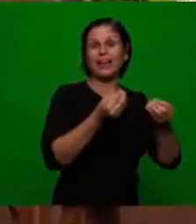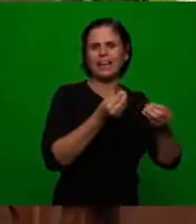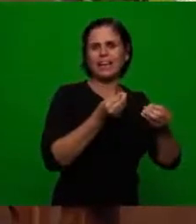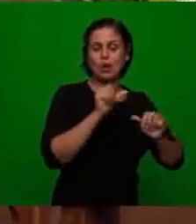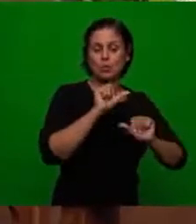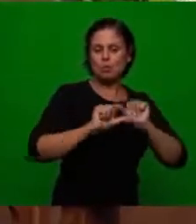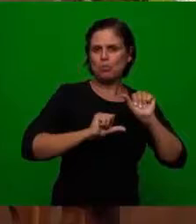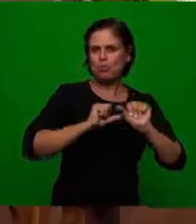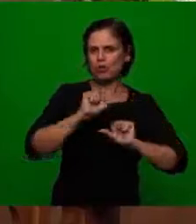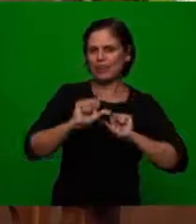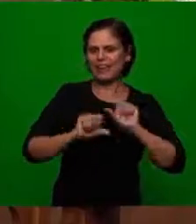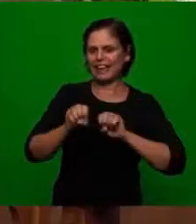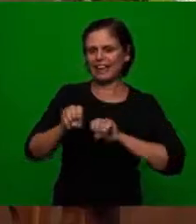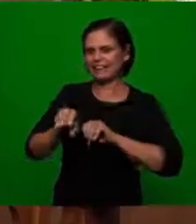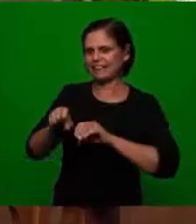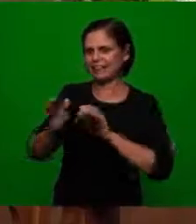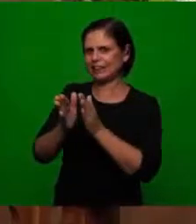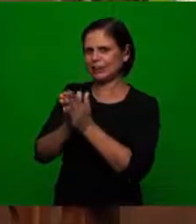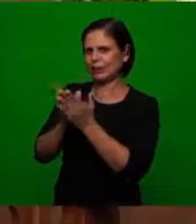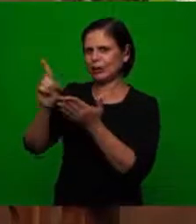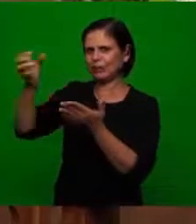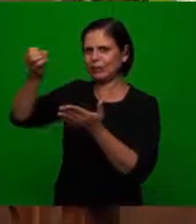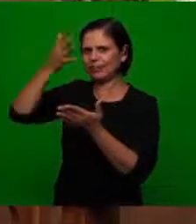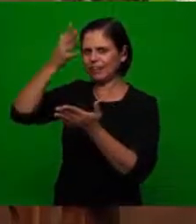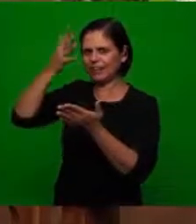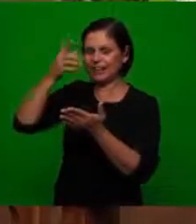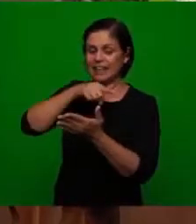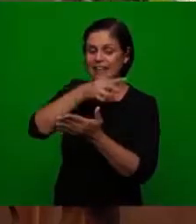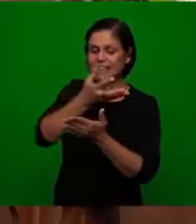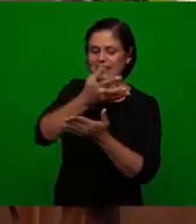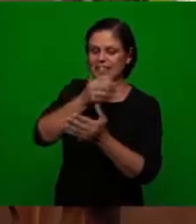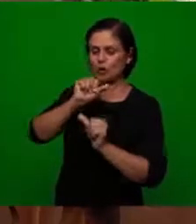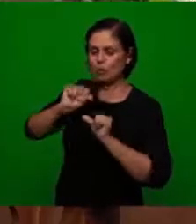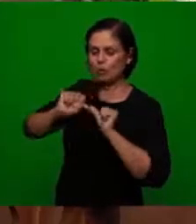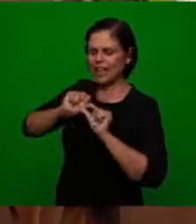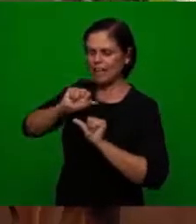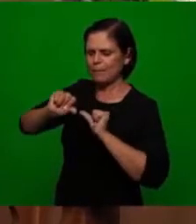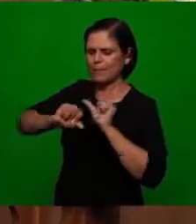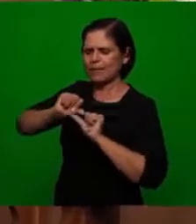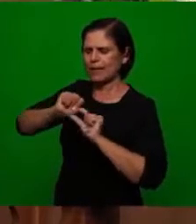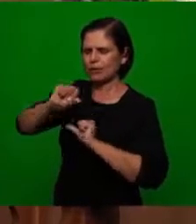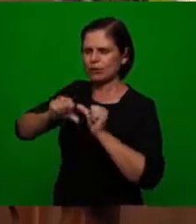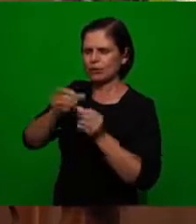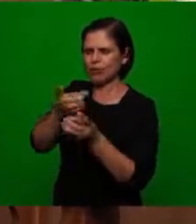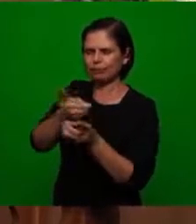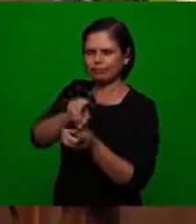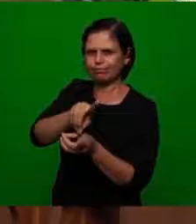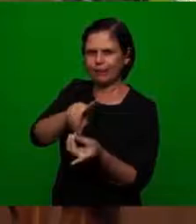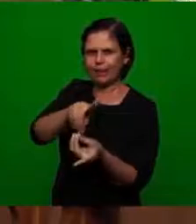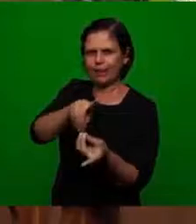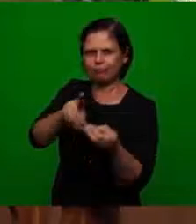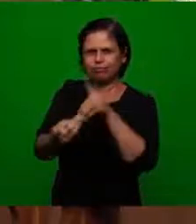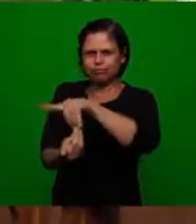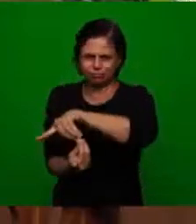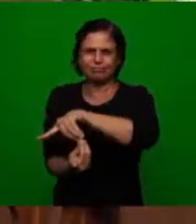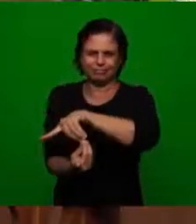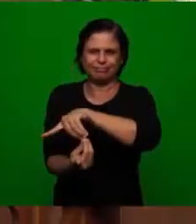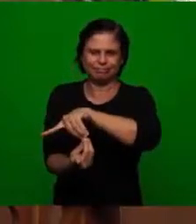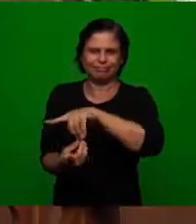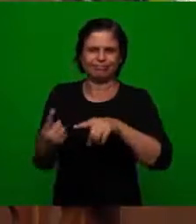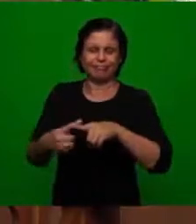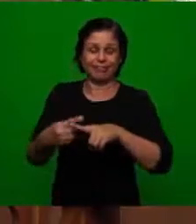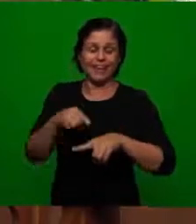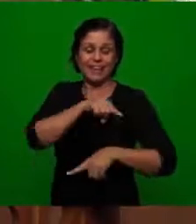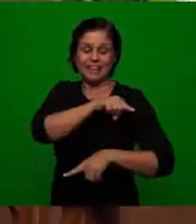a good heart without the teaching of the revealed word they began to build an environment a doctrinal environment that was